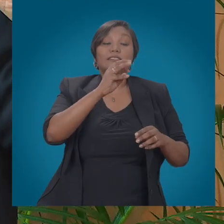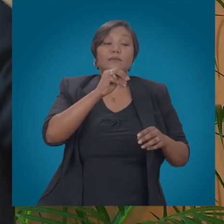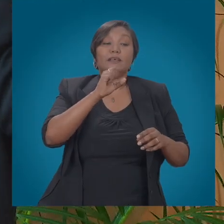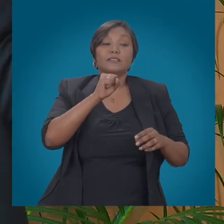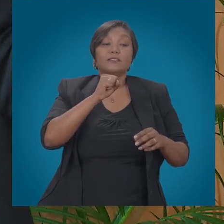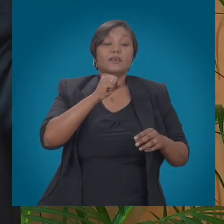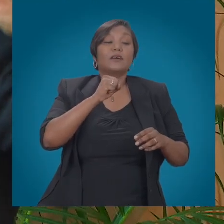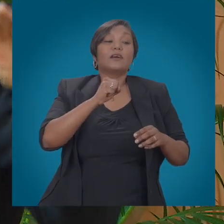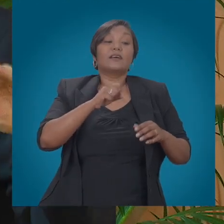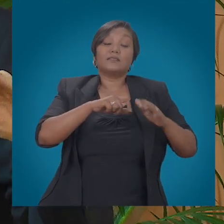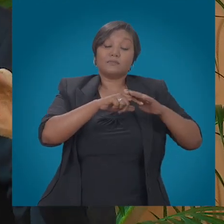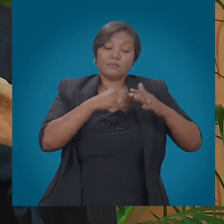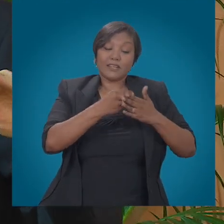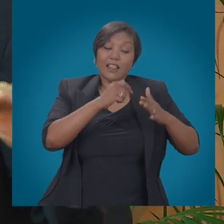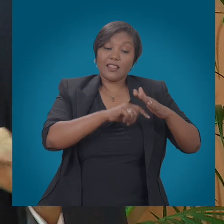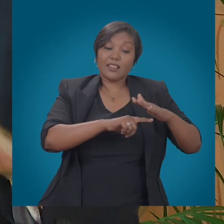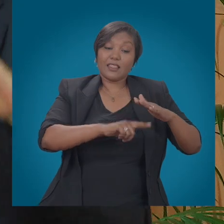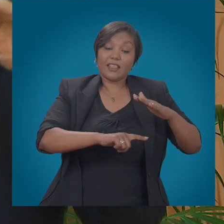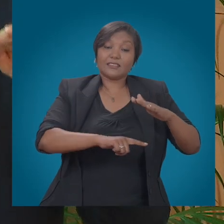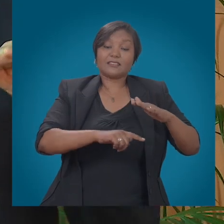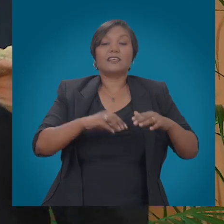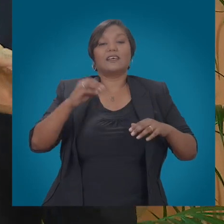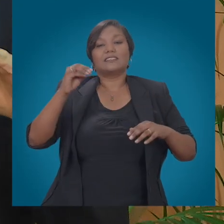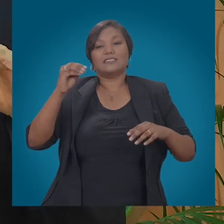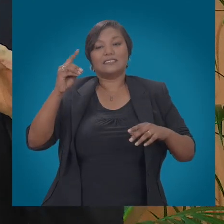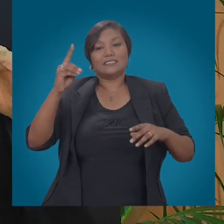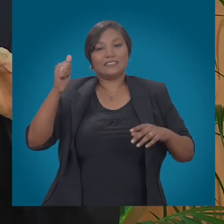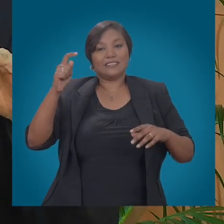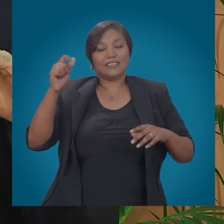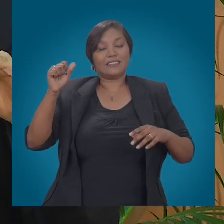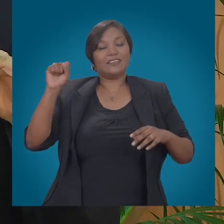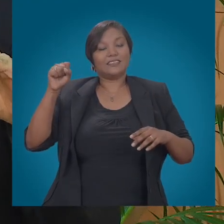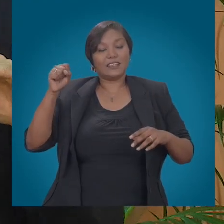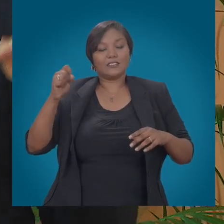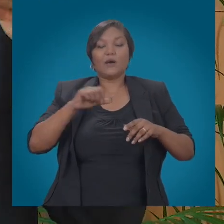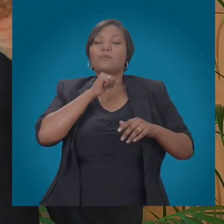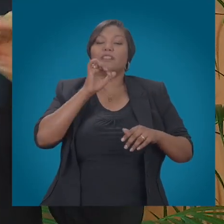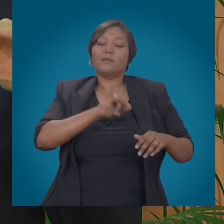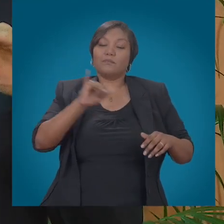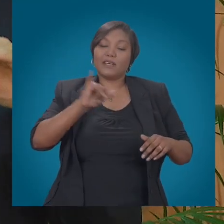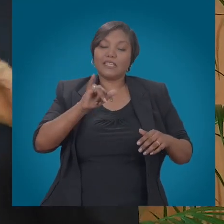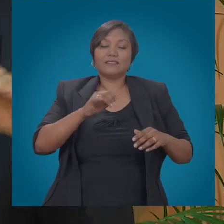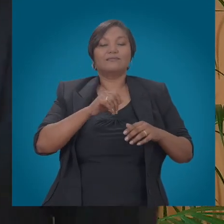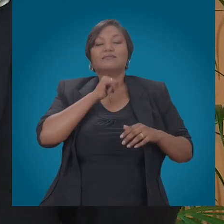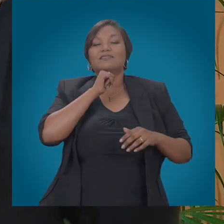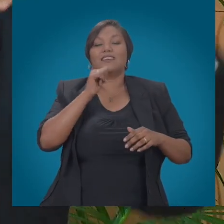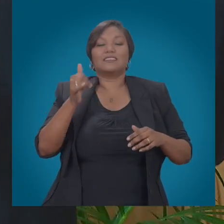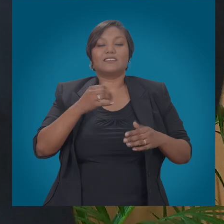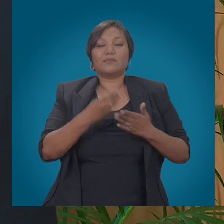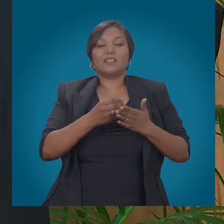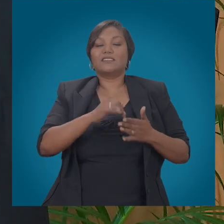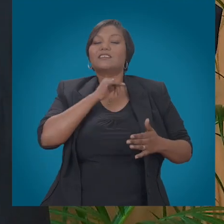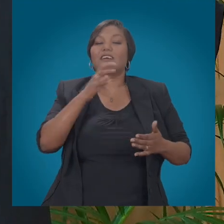part of the pie is going down. Yes, I mean, more people will be using data, that's true, but it isn't going to be enough to make